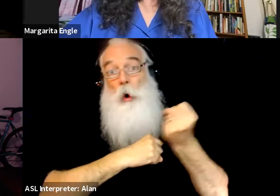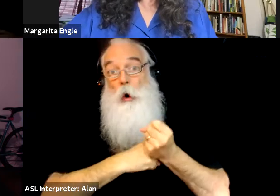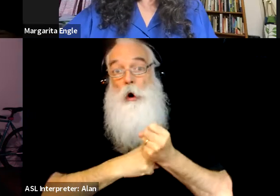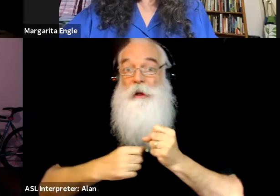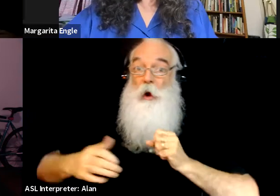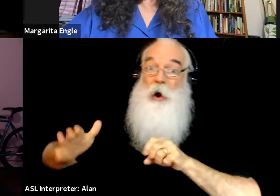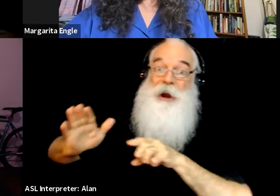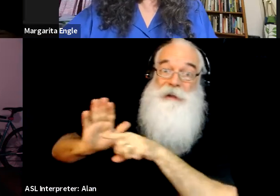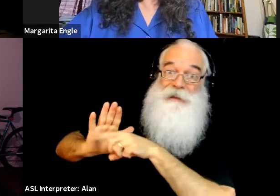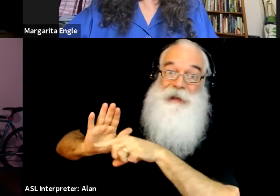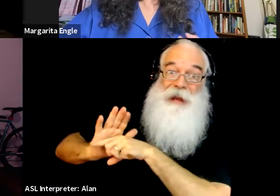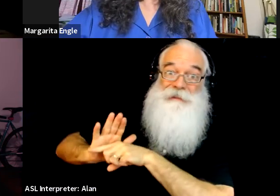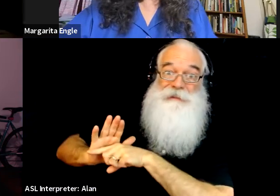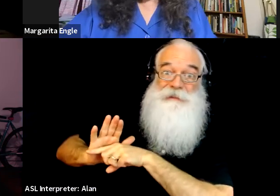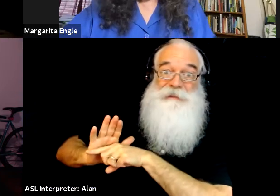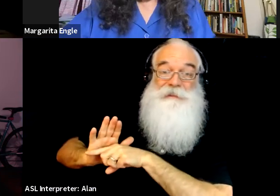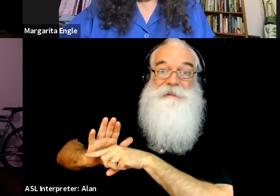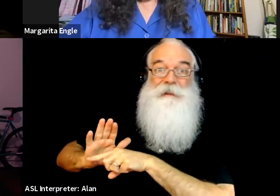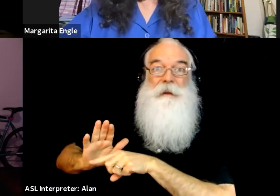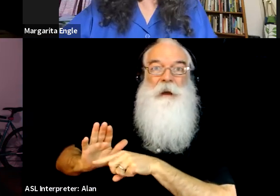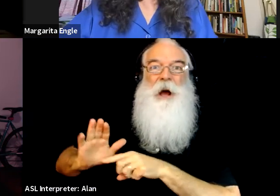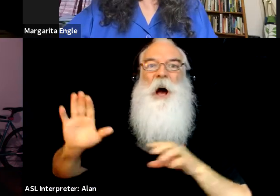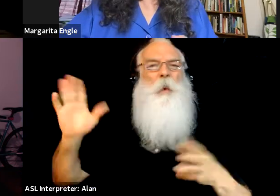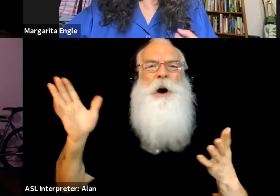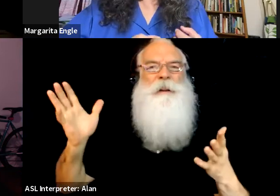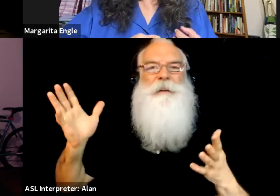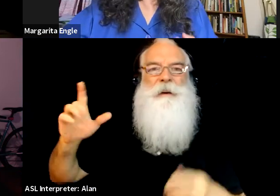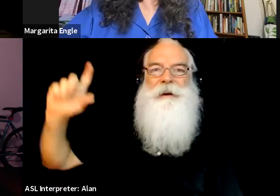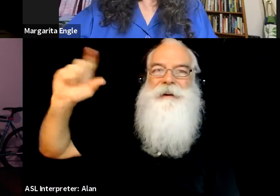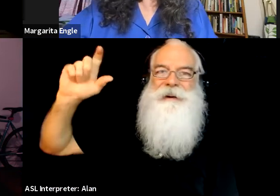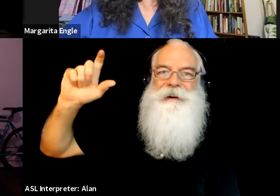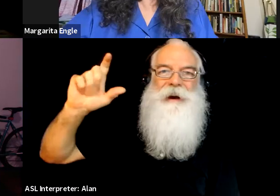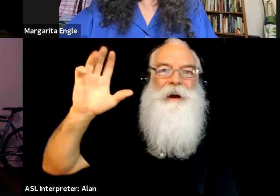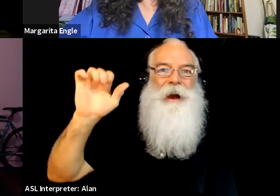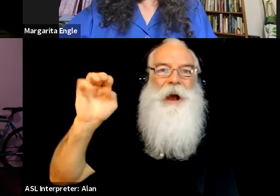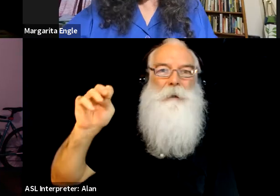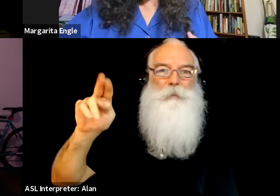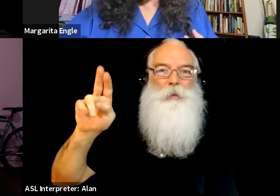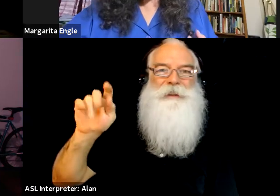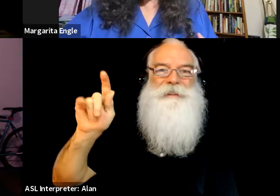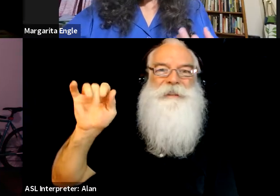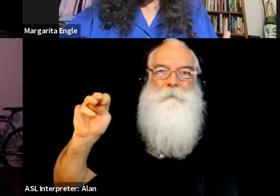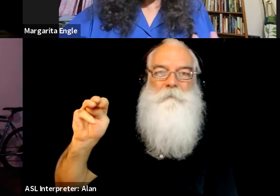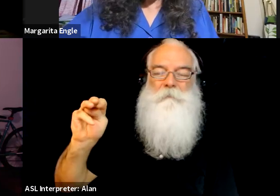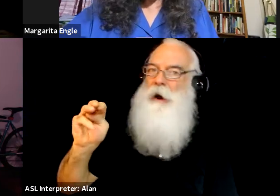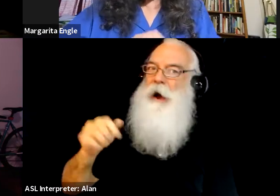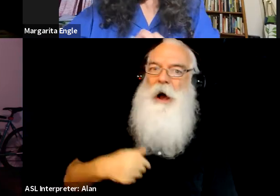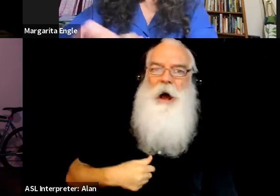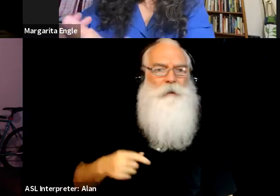was really writing about was the people, um, not the, not the, uh,